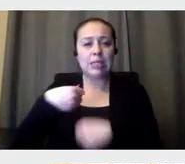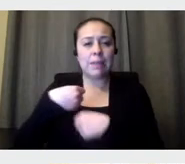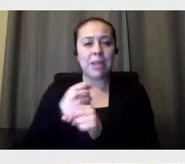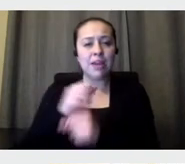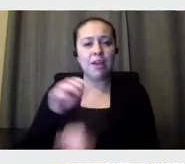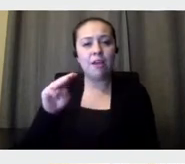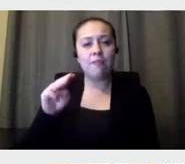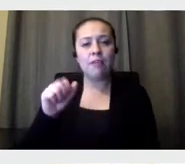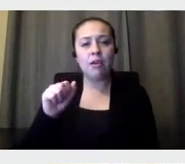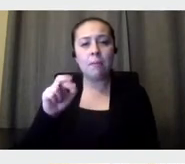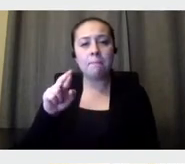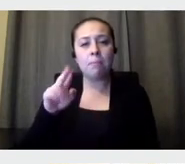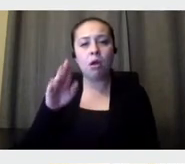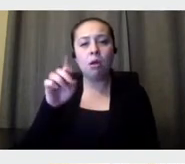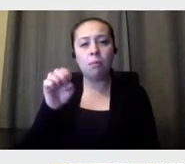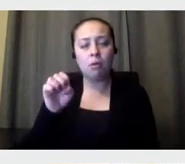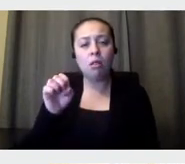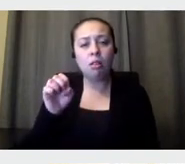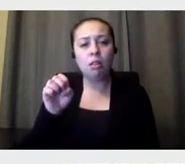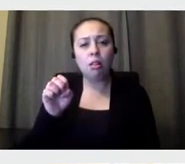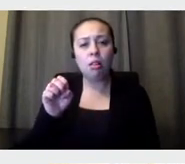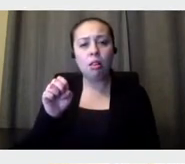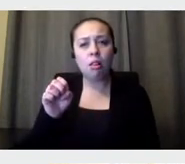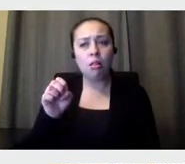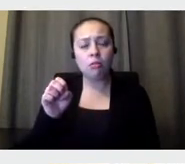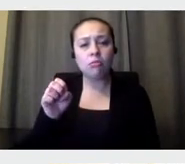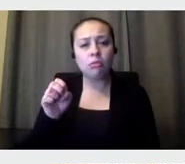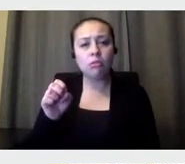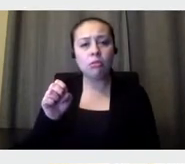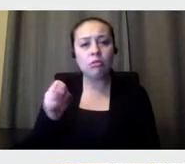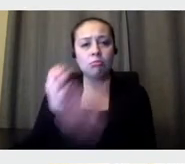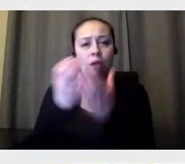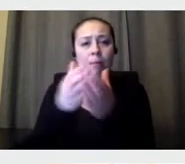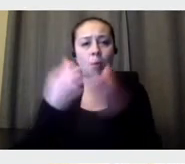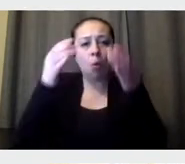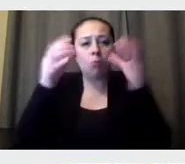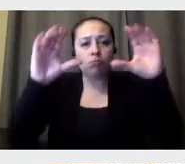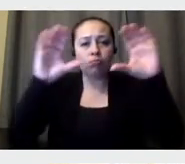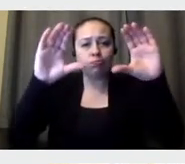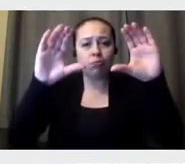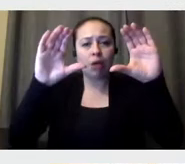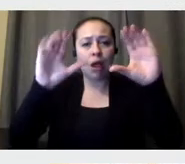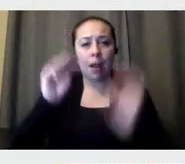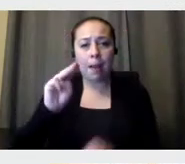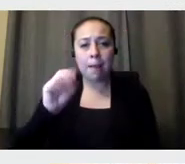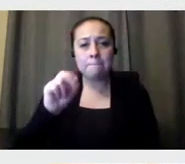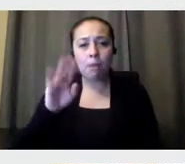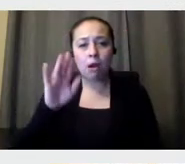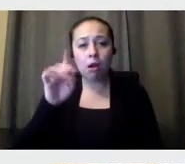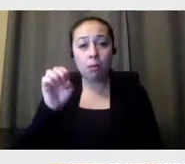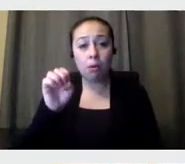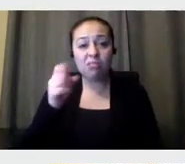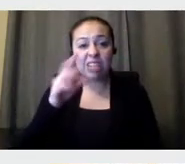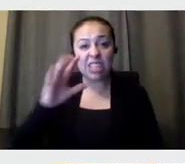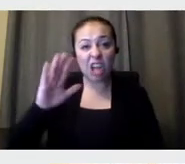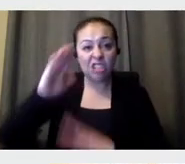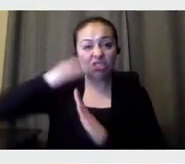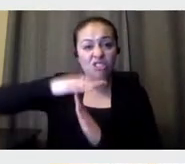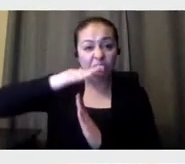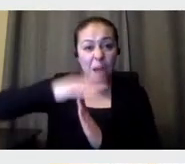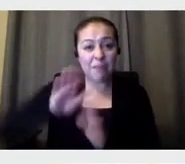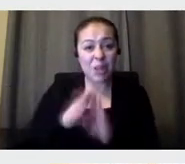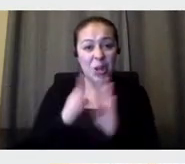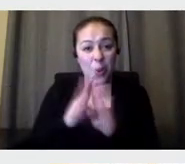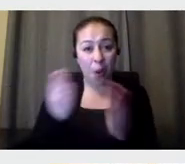have that kind of idea of, of putting a, a, a, bowl of made of marble on top of, of, of the door?